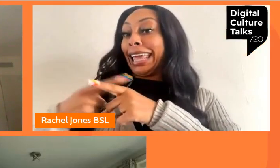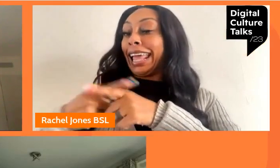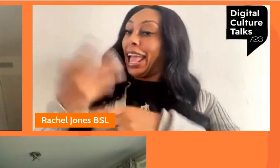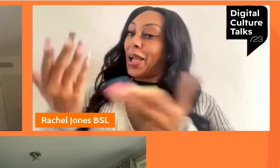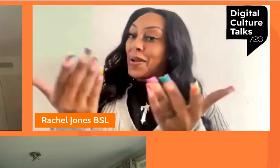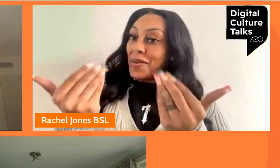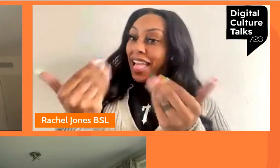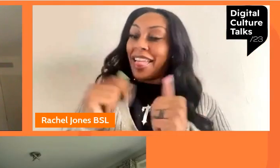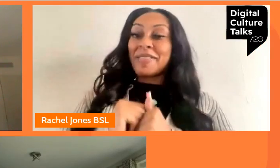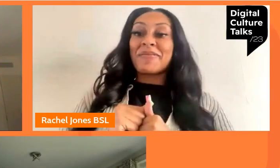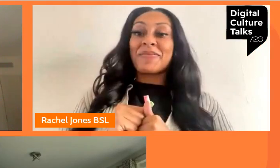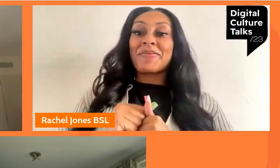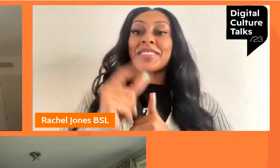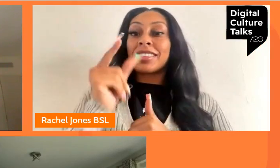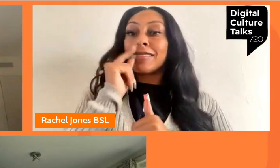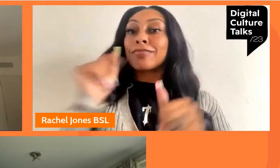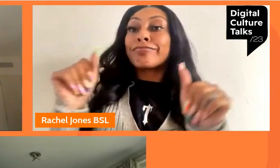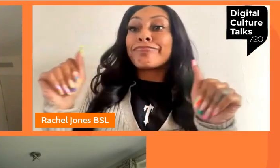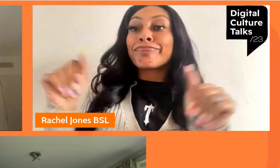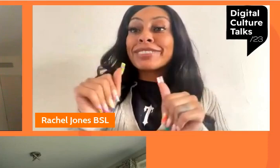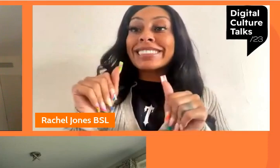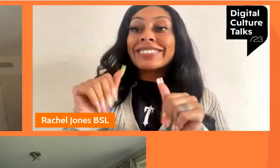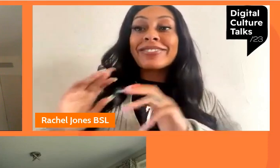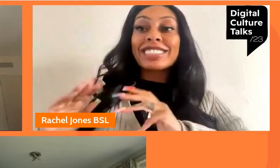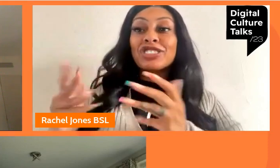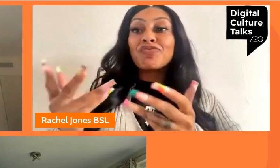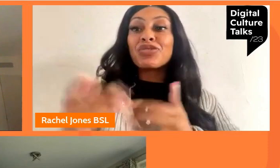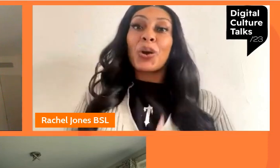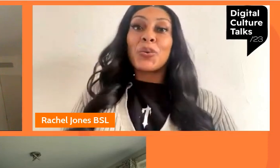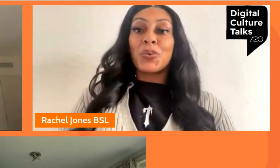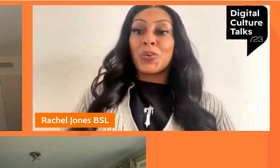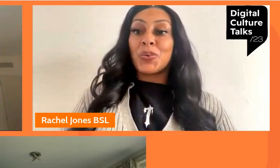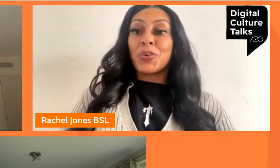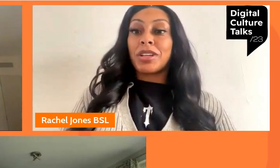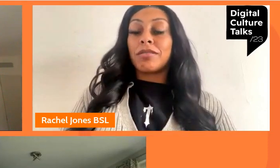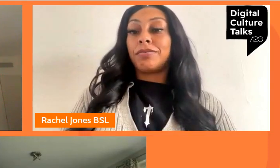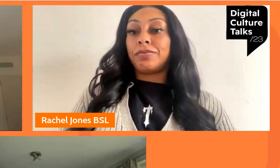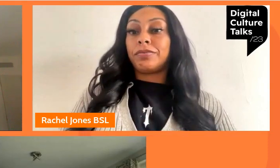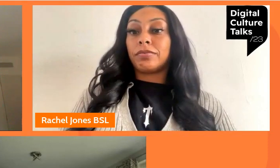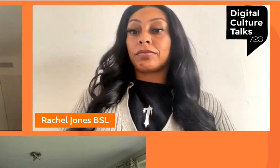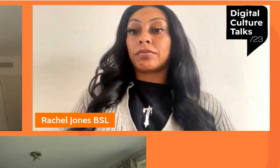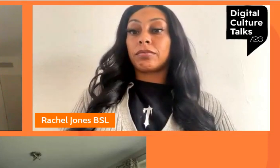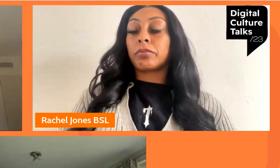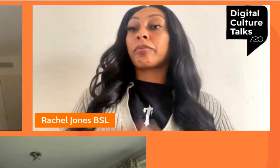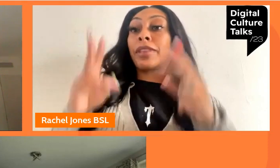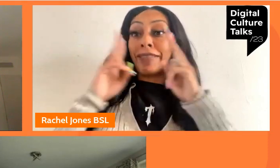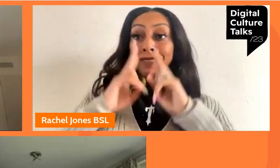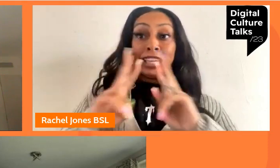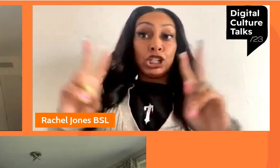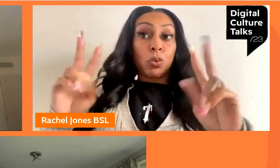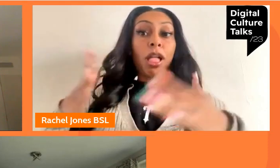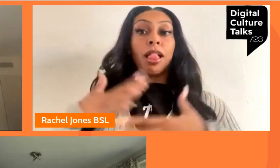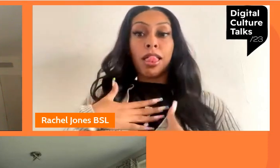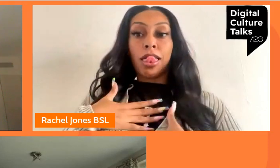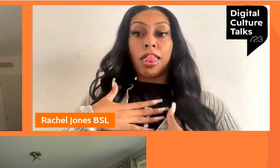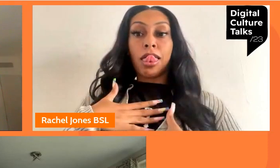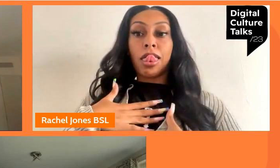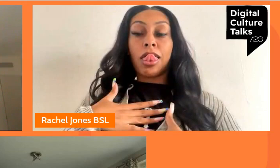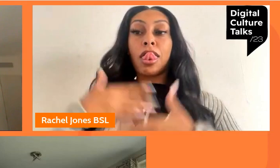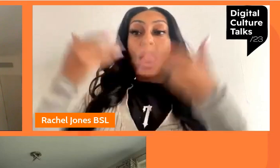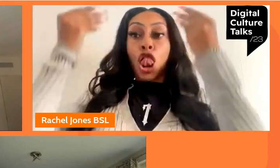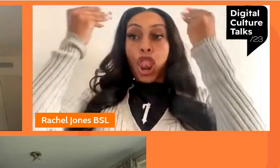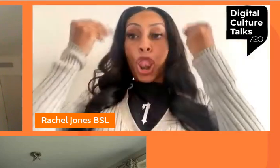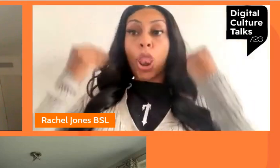would you like to do a brief introduction yes so uh just from a visual point of view to say that i've got long